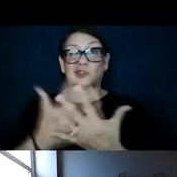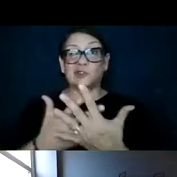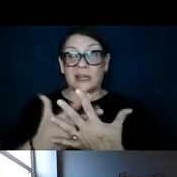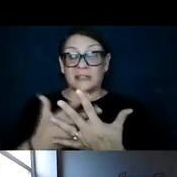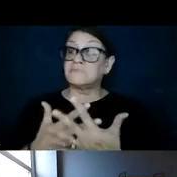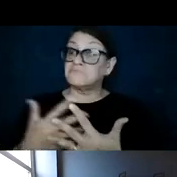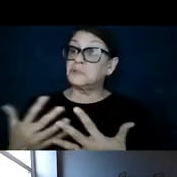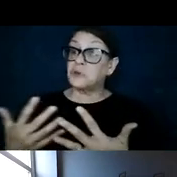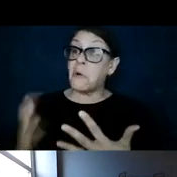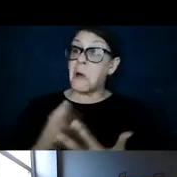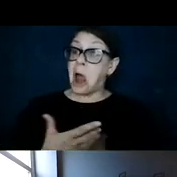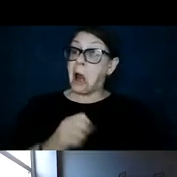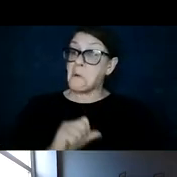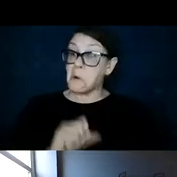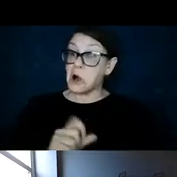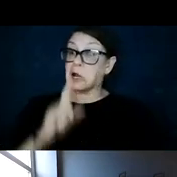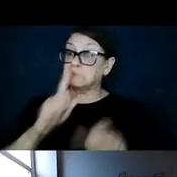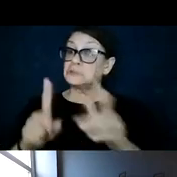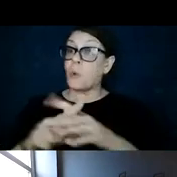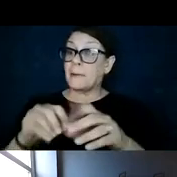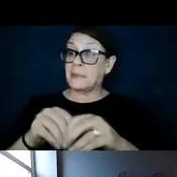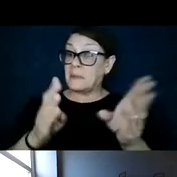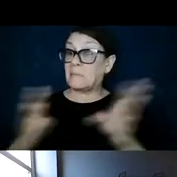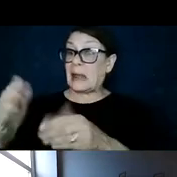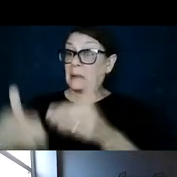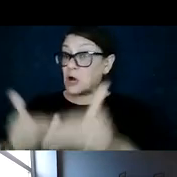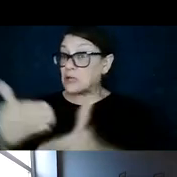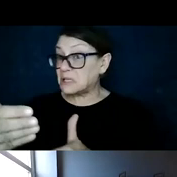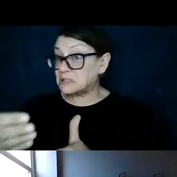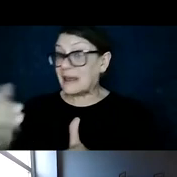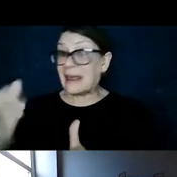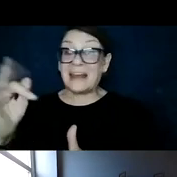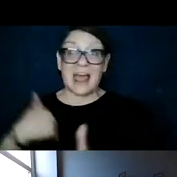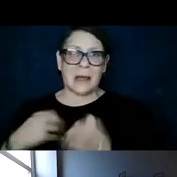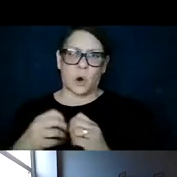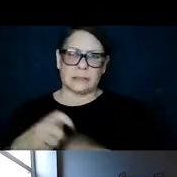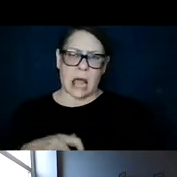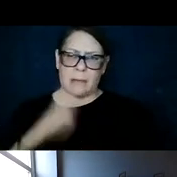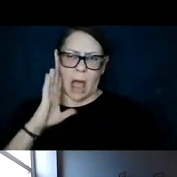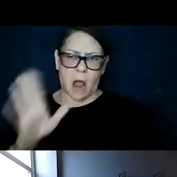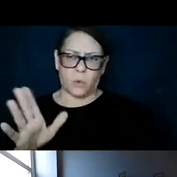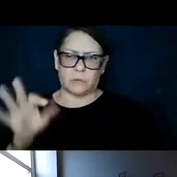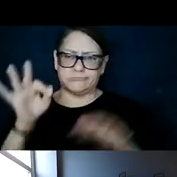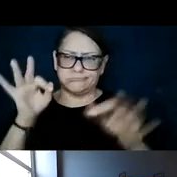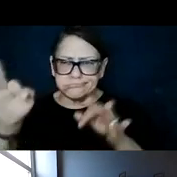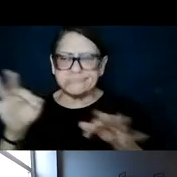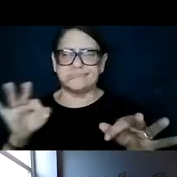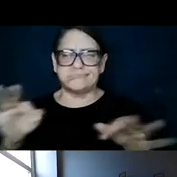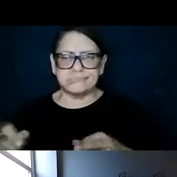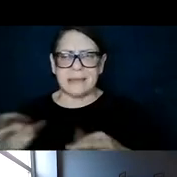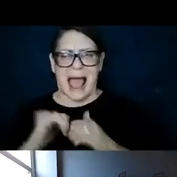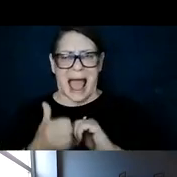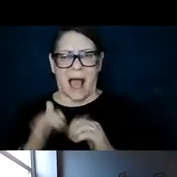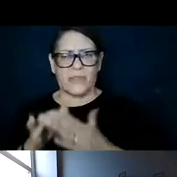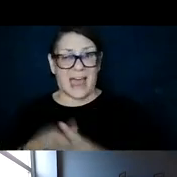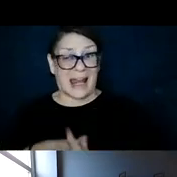is making its way into the planning process, and if I had more time, I'd want to describe the way that that